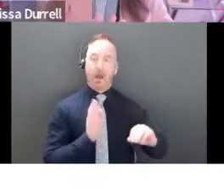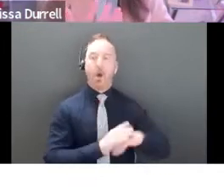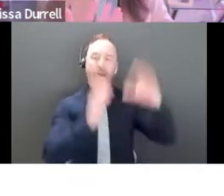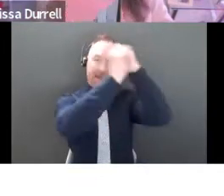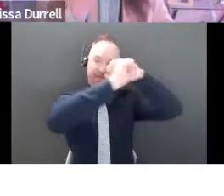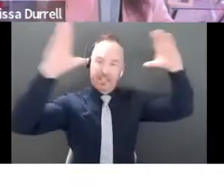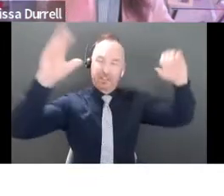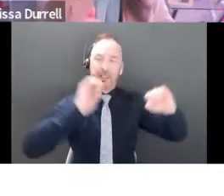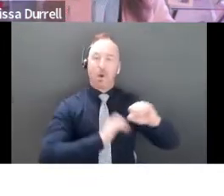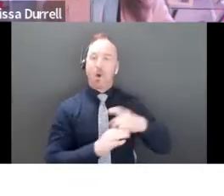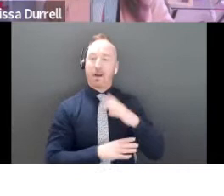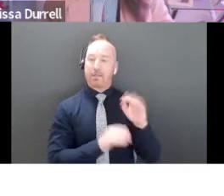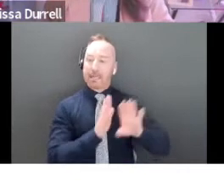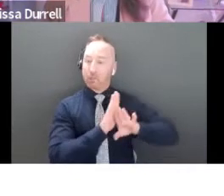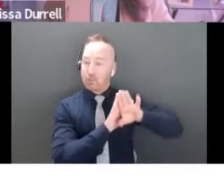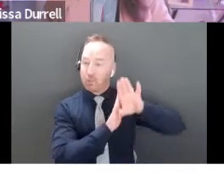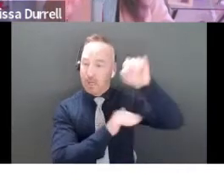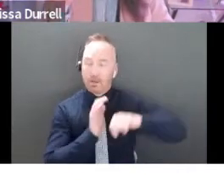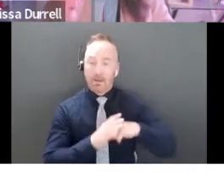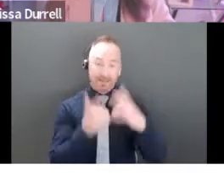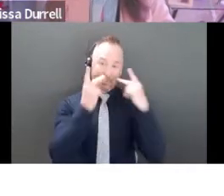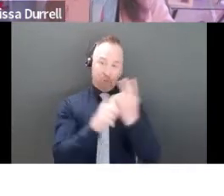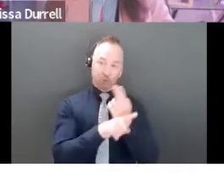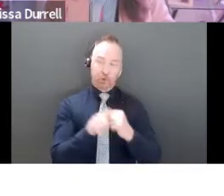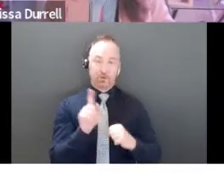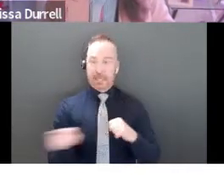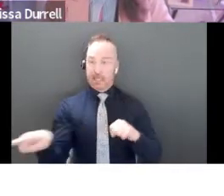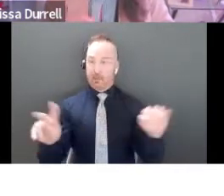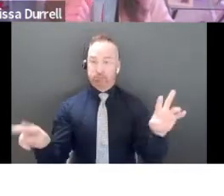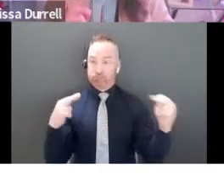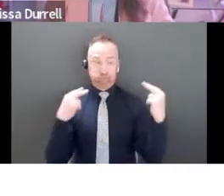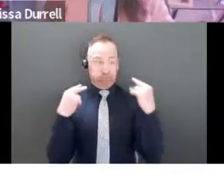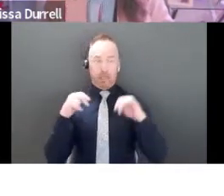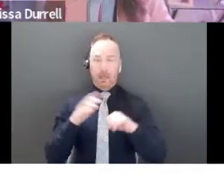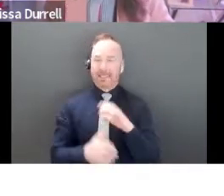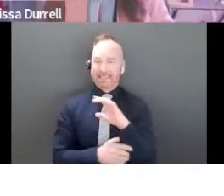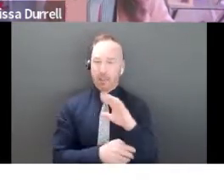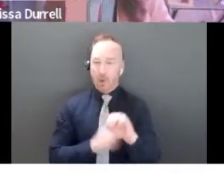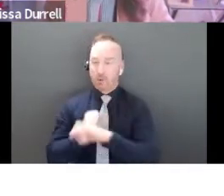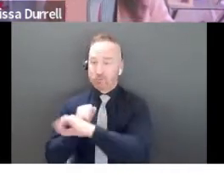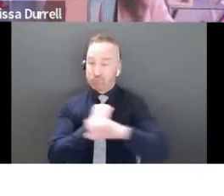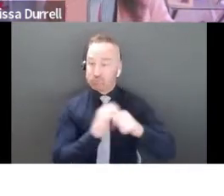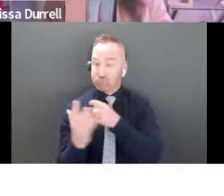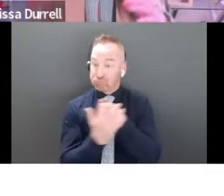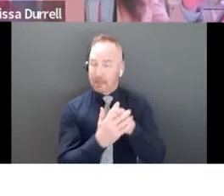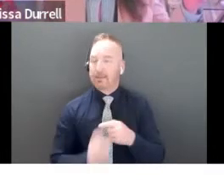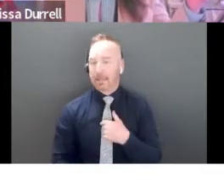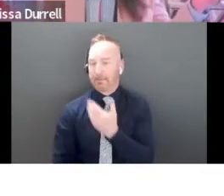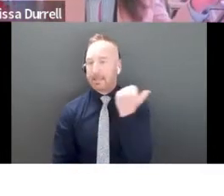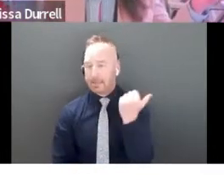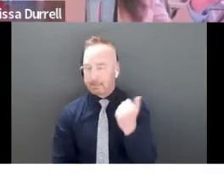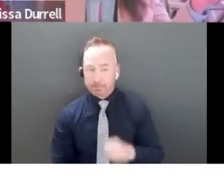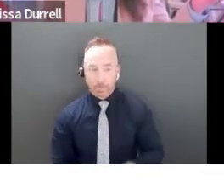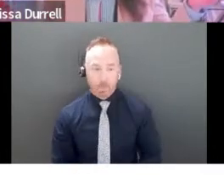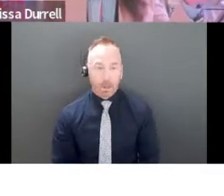the visual so that then they're looking at you as the CEO, that's pitching it, we're in a much better place because, you know,